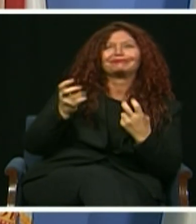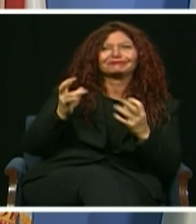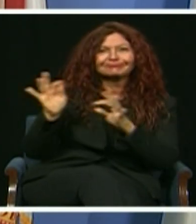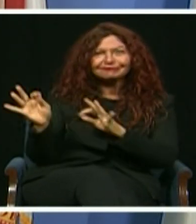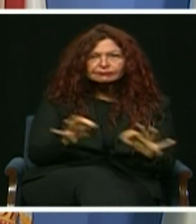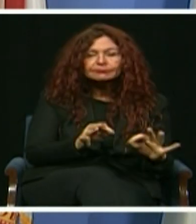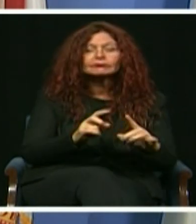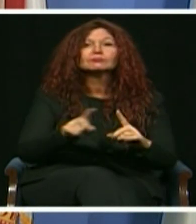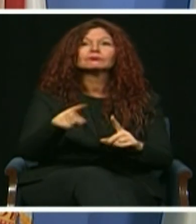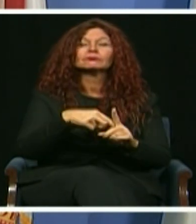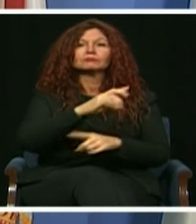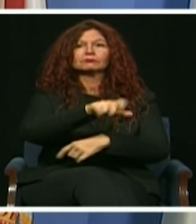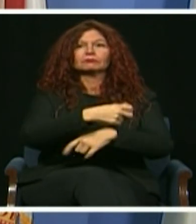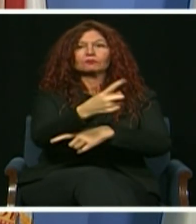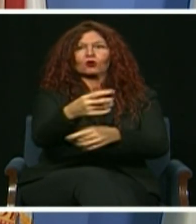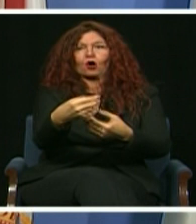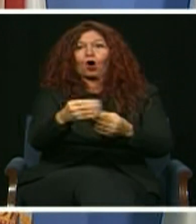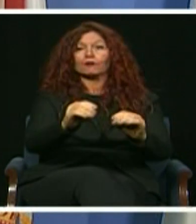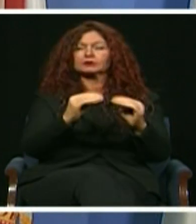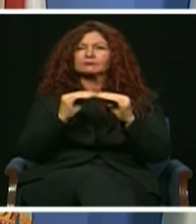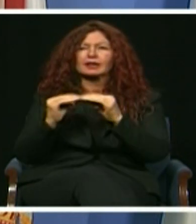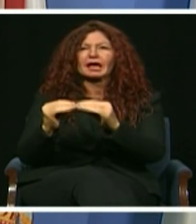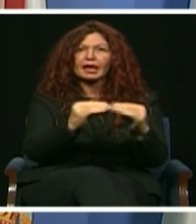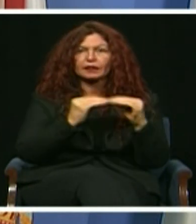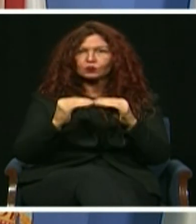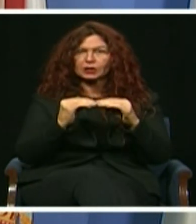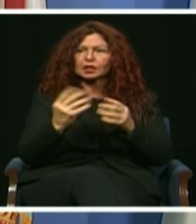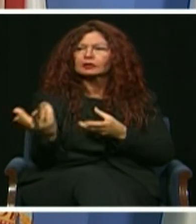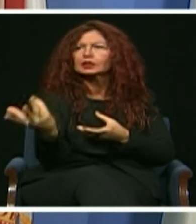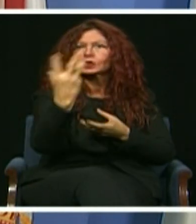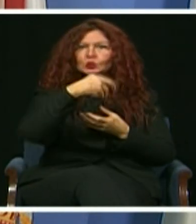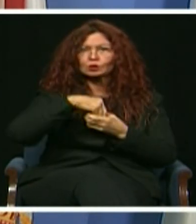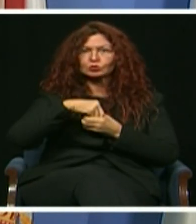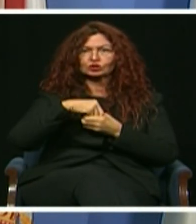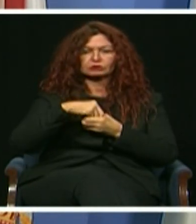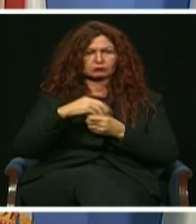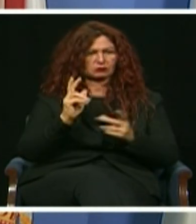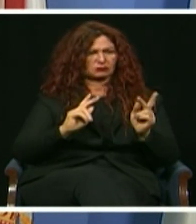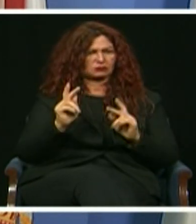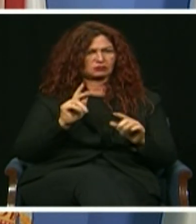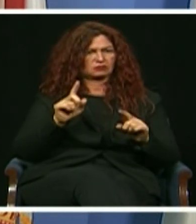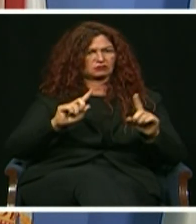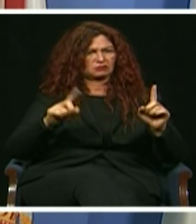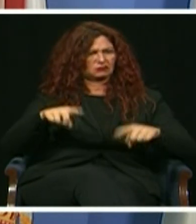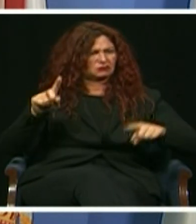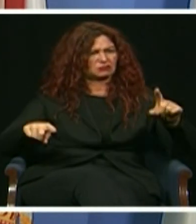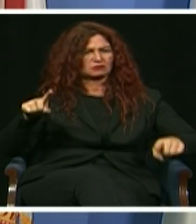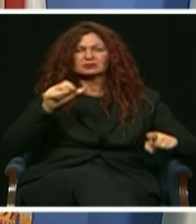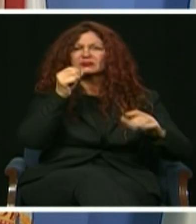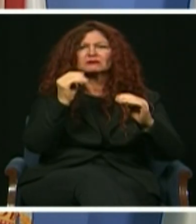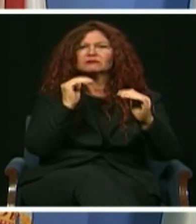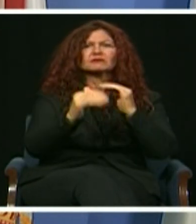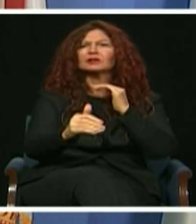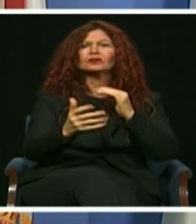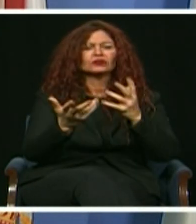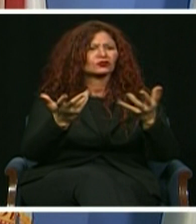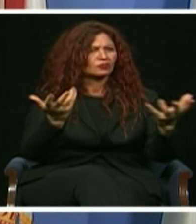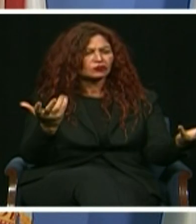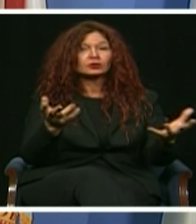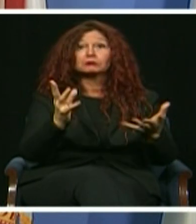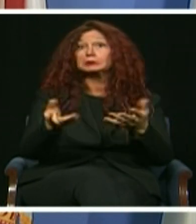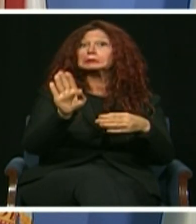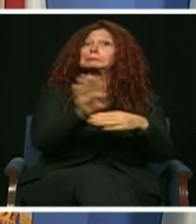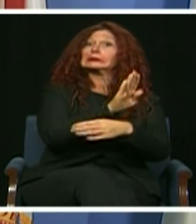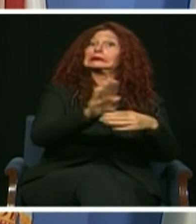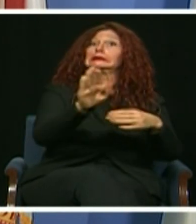of Equity and Inclusion to tackle disparities in contracts awarded to minority-owned businesses and establish guidelines for